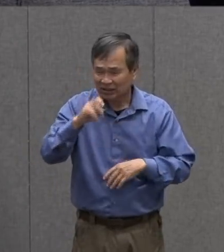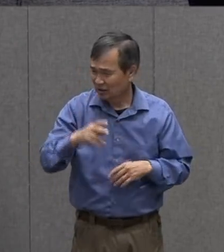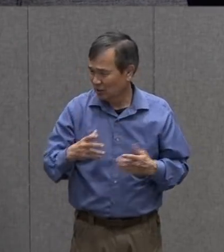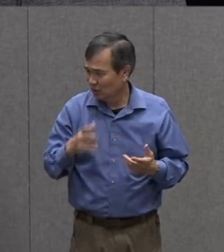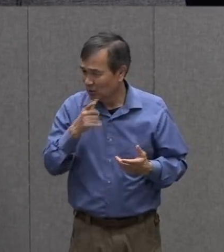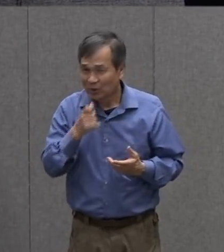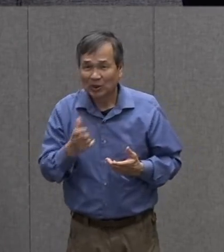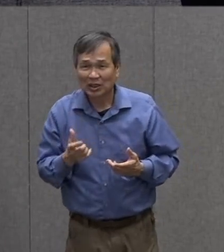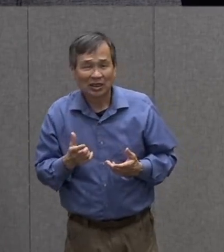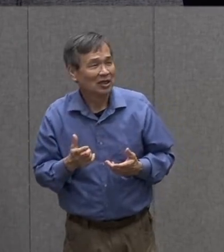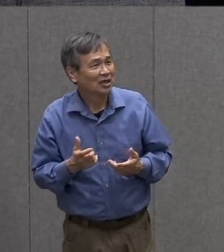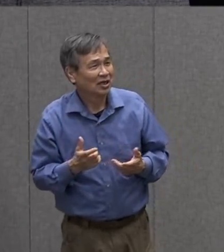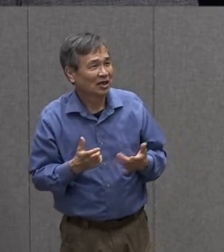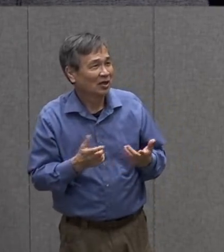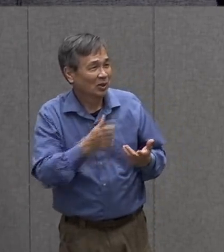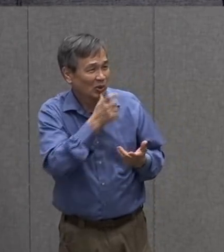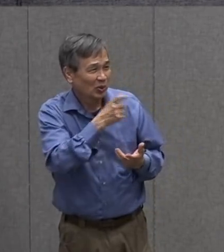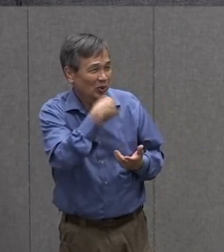like a stick?